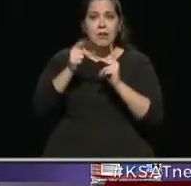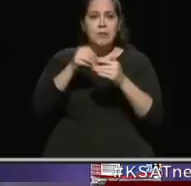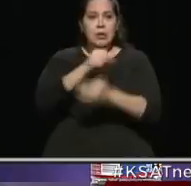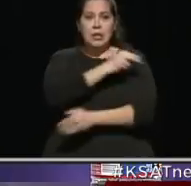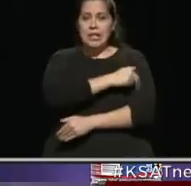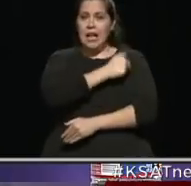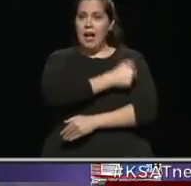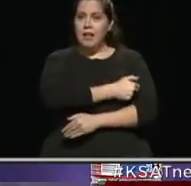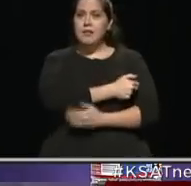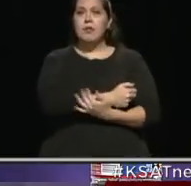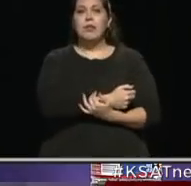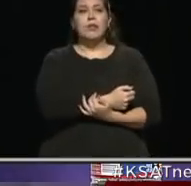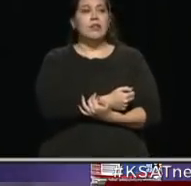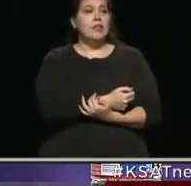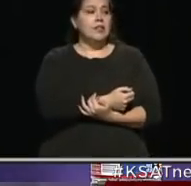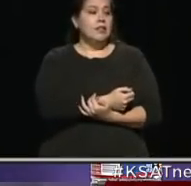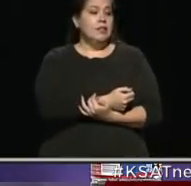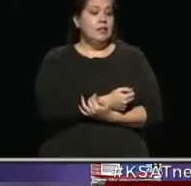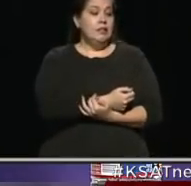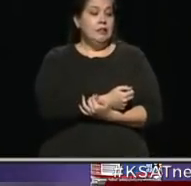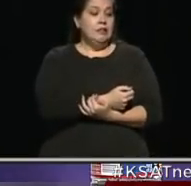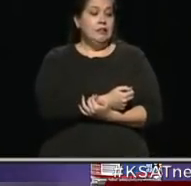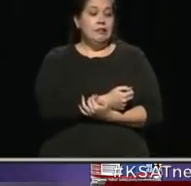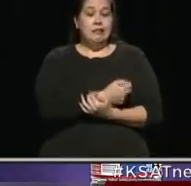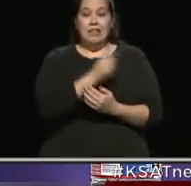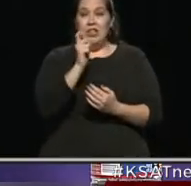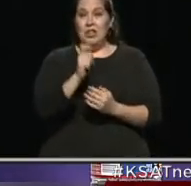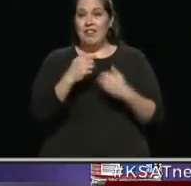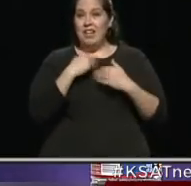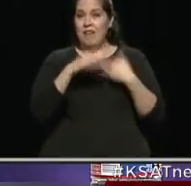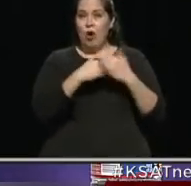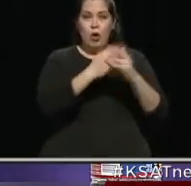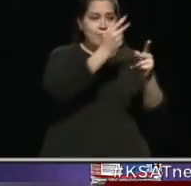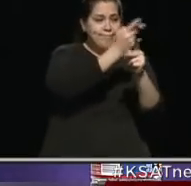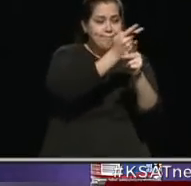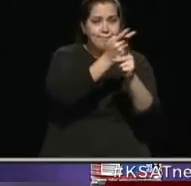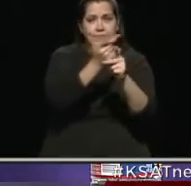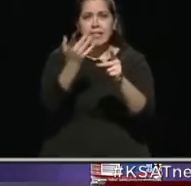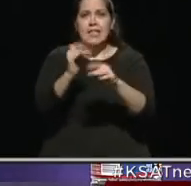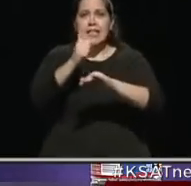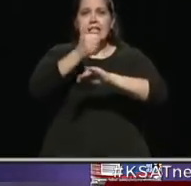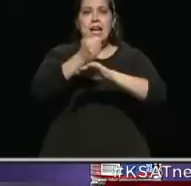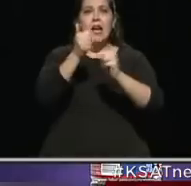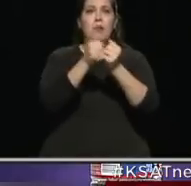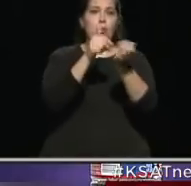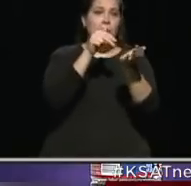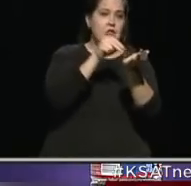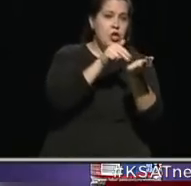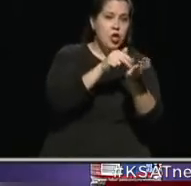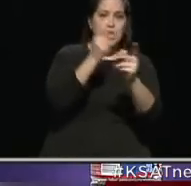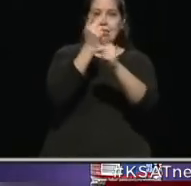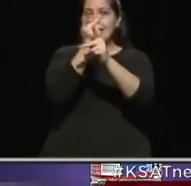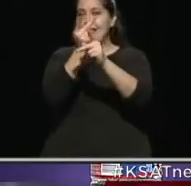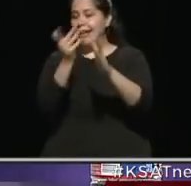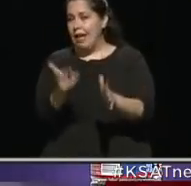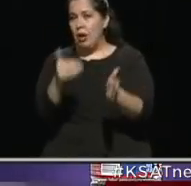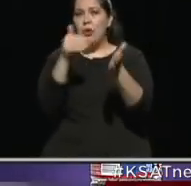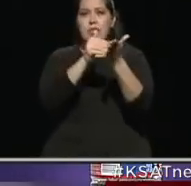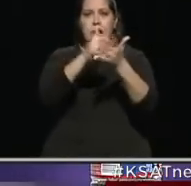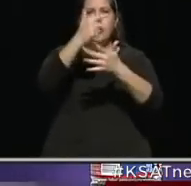hospitals here, and all the precautionary methods that have to take in place for the nurses, the attendants, the doctors,